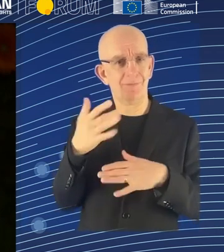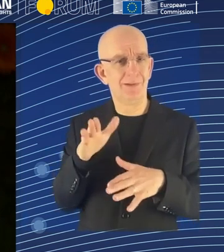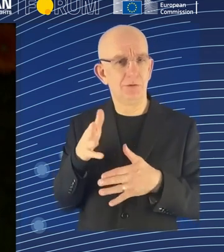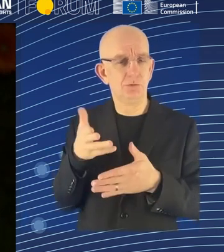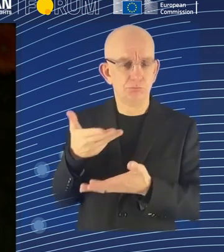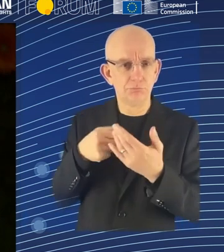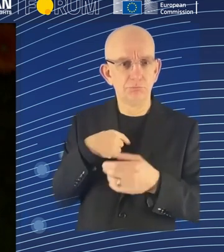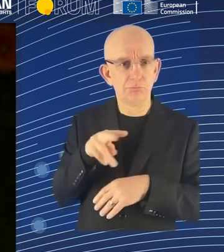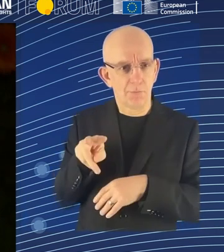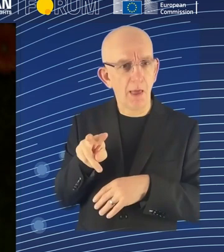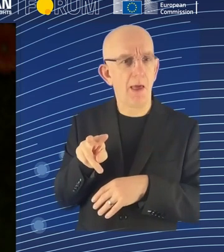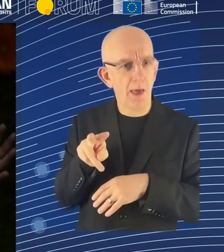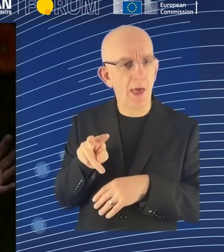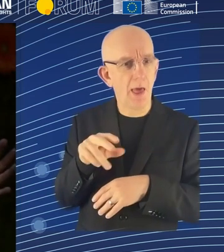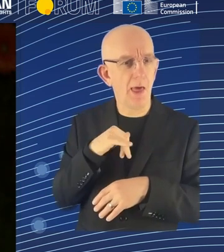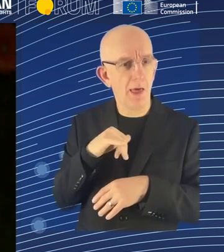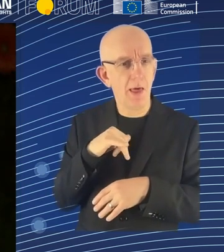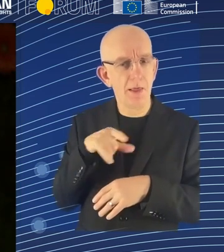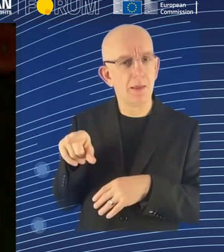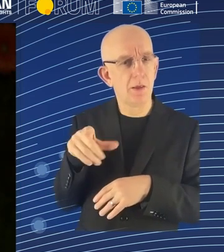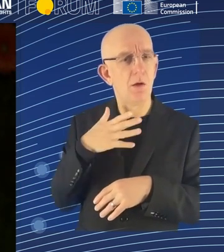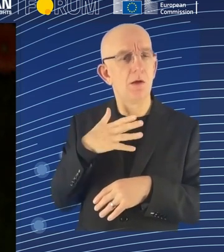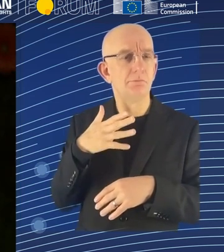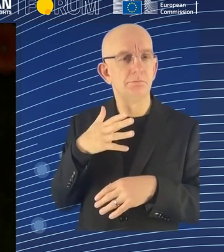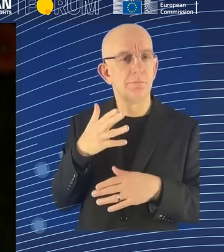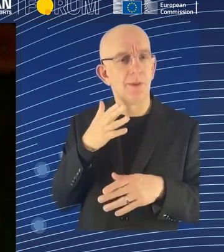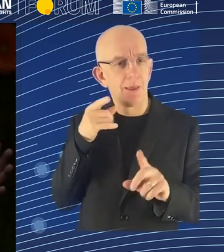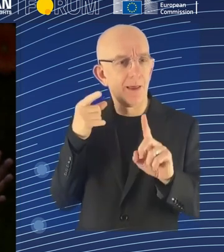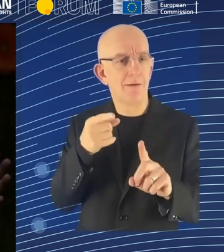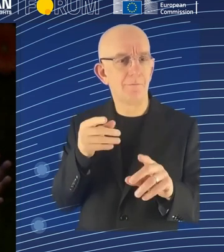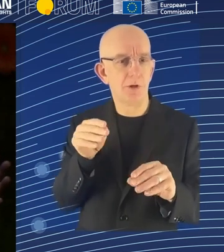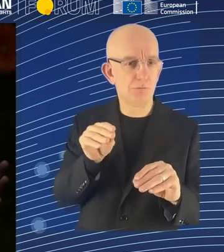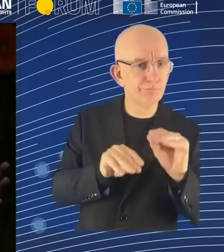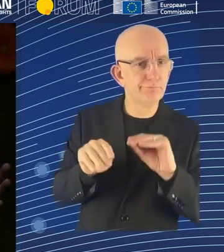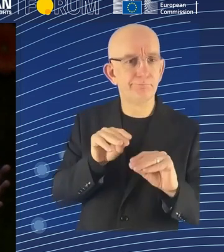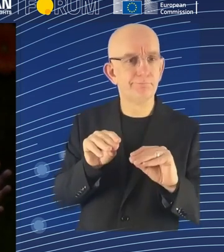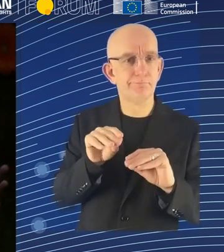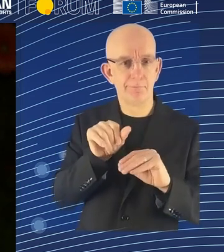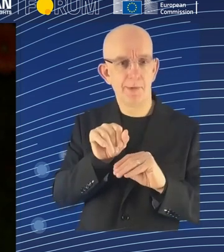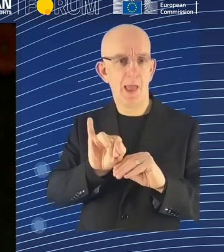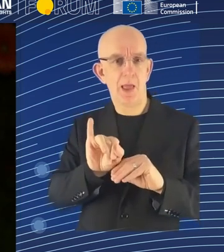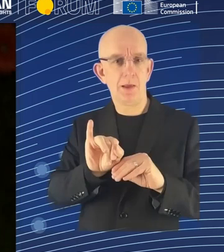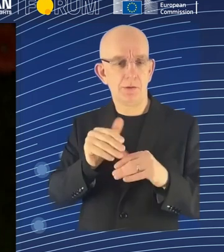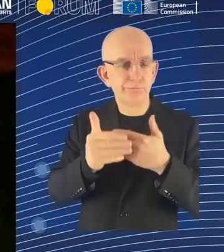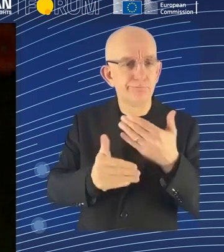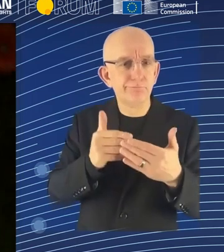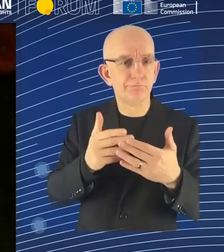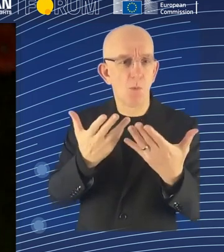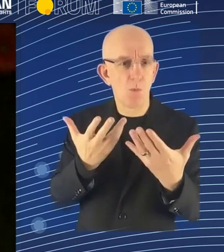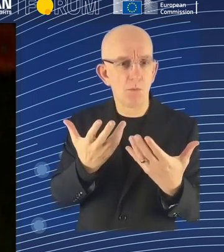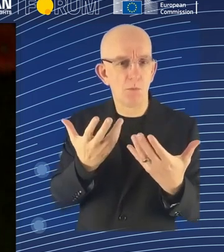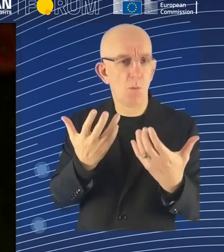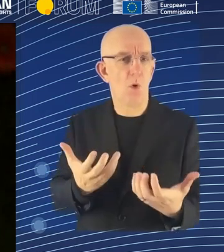with values that are alternatives, that are different, based on different kind of epistemologies. But also, you know,